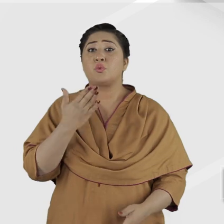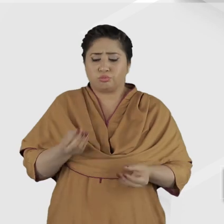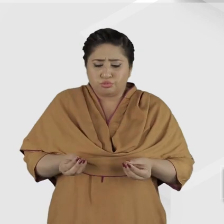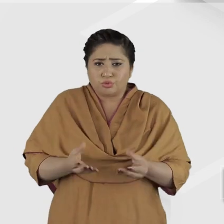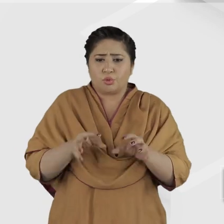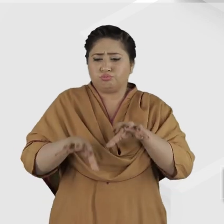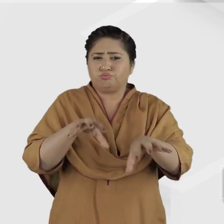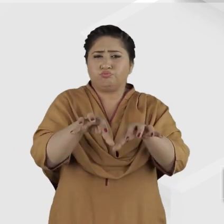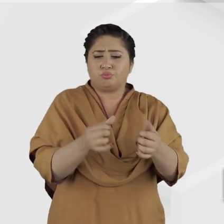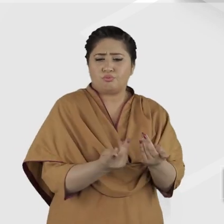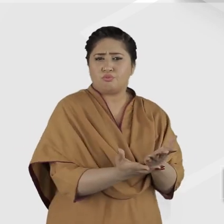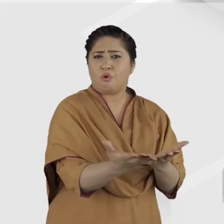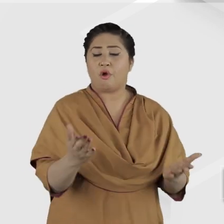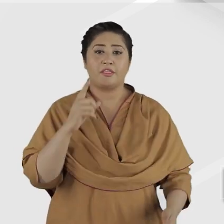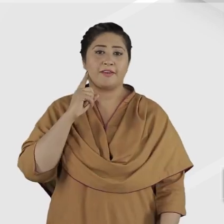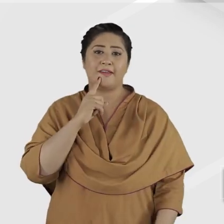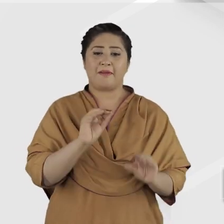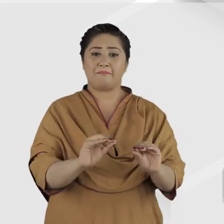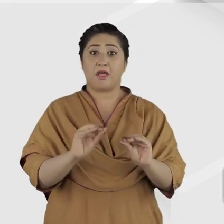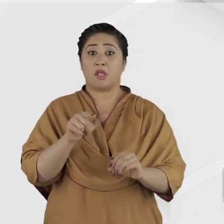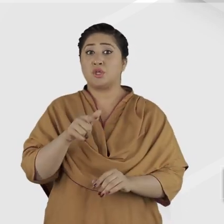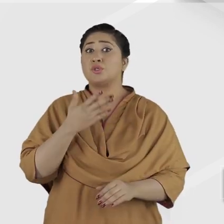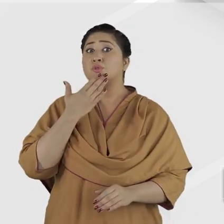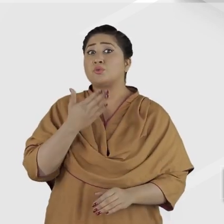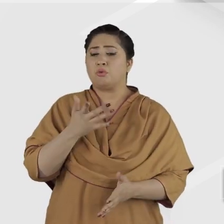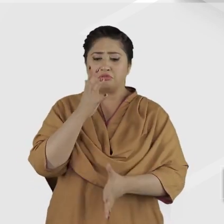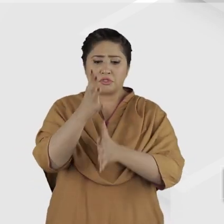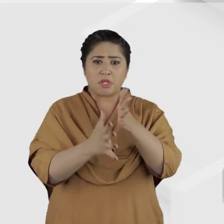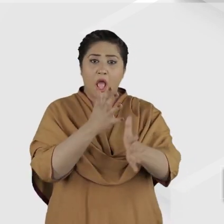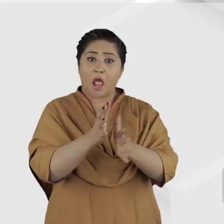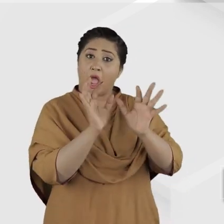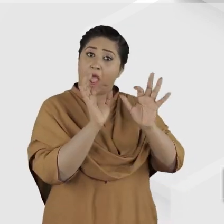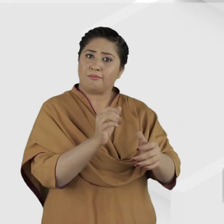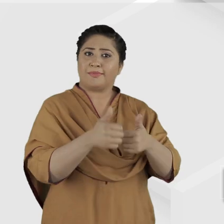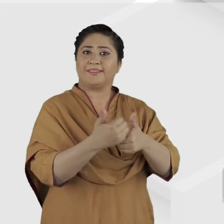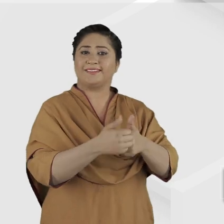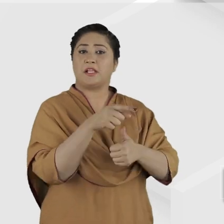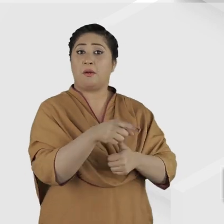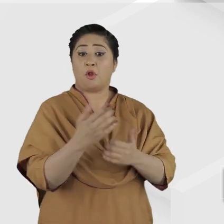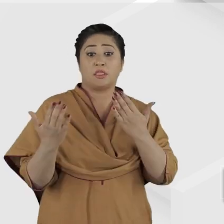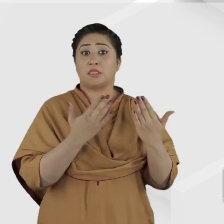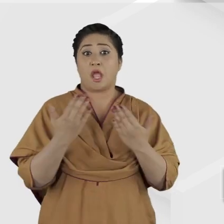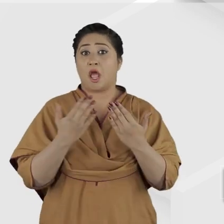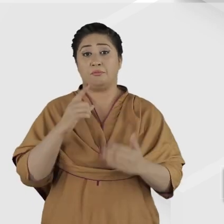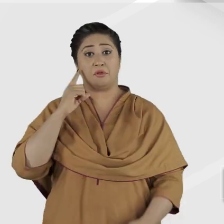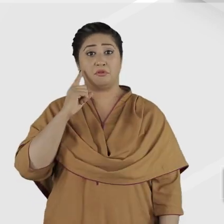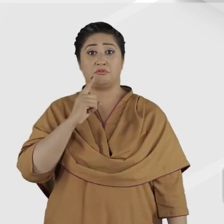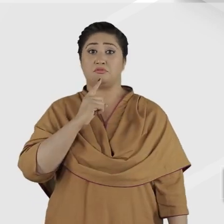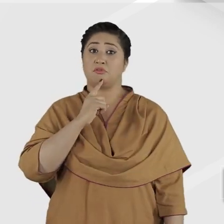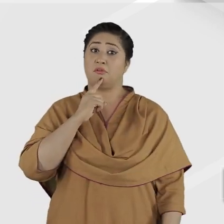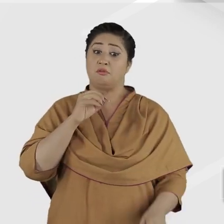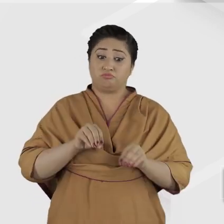opening many residential schools for the deaf. These schools all used a sign language-based model, and